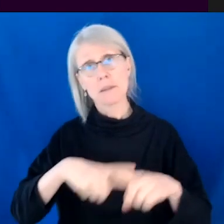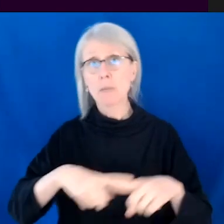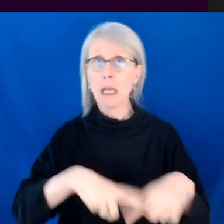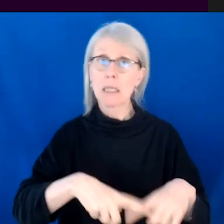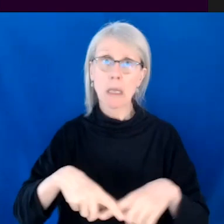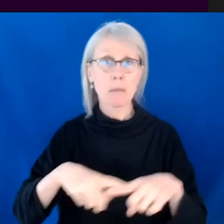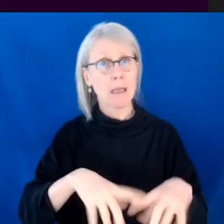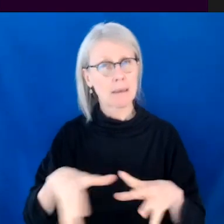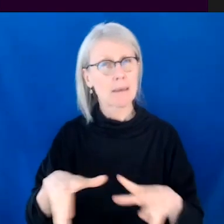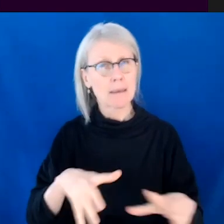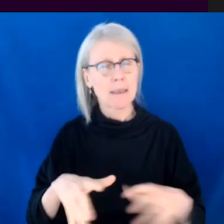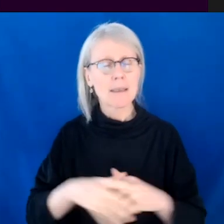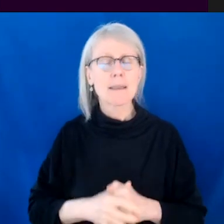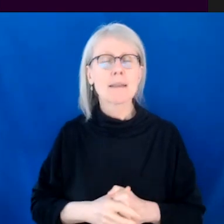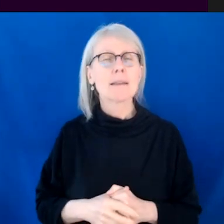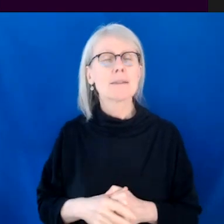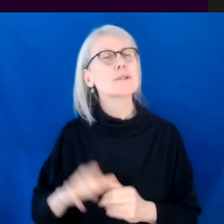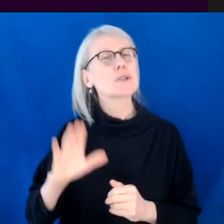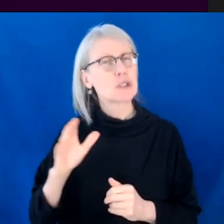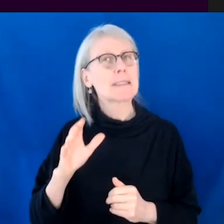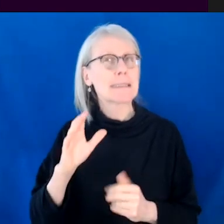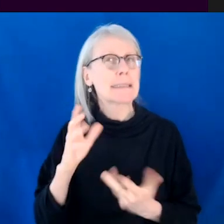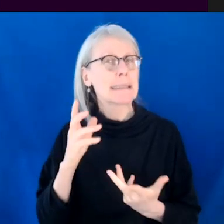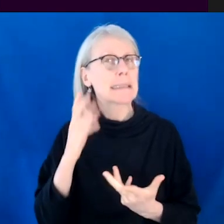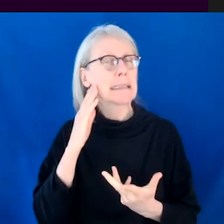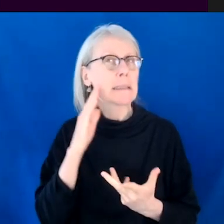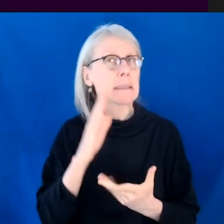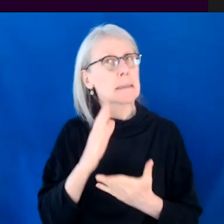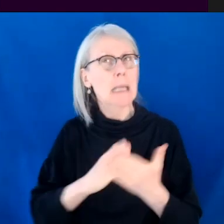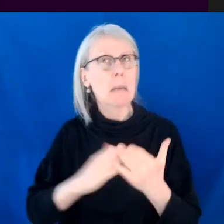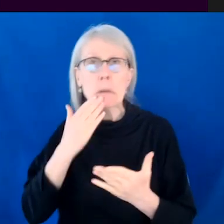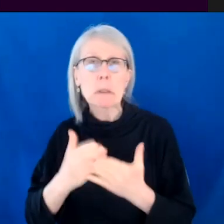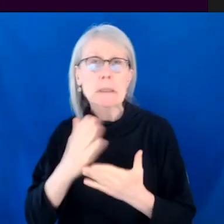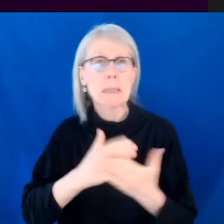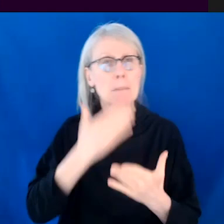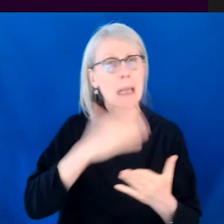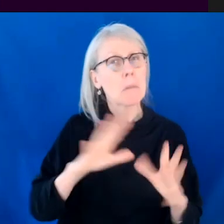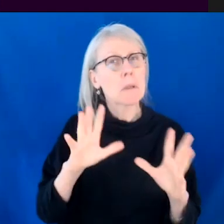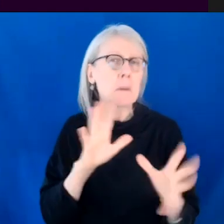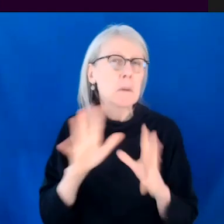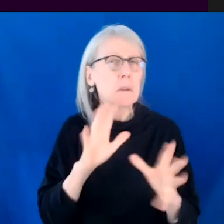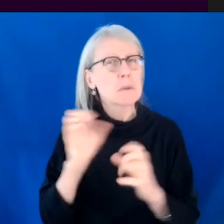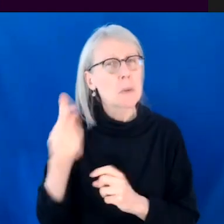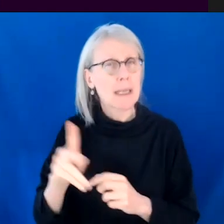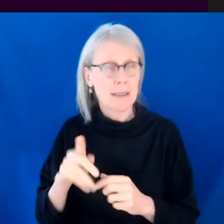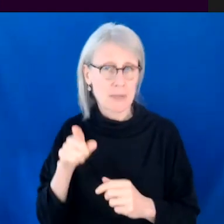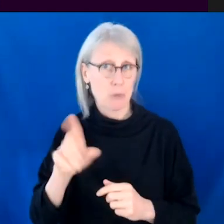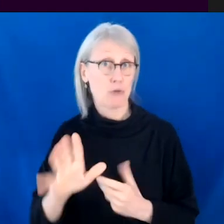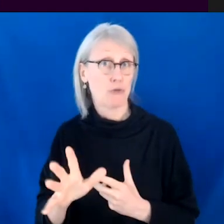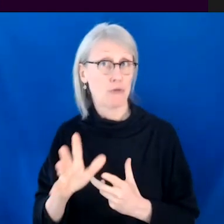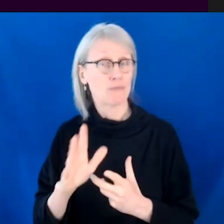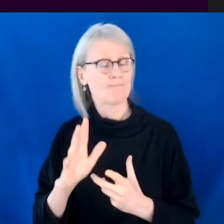nuance to what she considered good and bad. And she worked within those parameters for herself. And partially that was